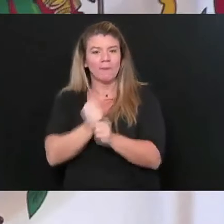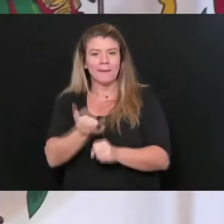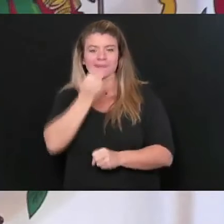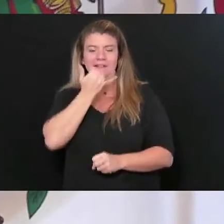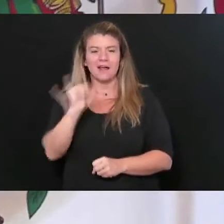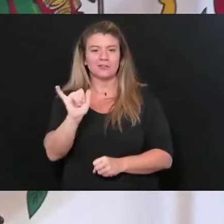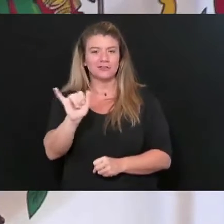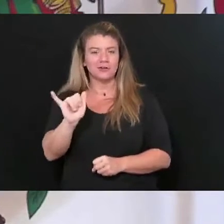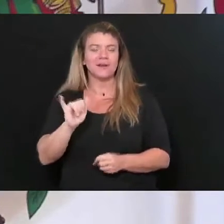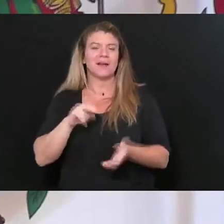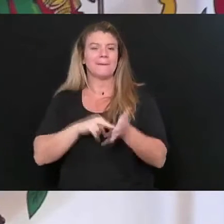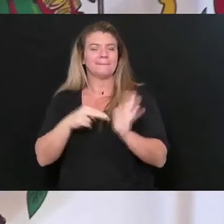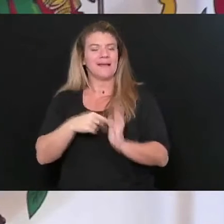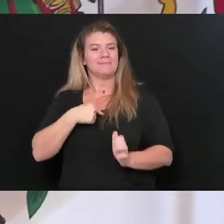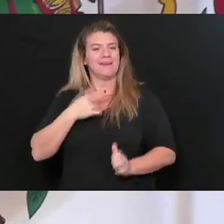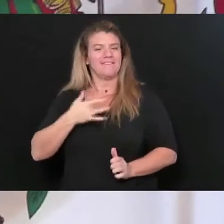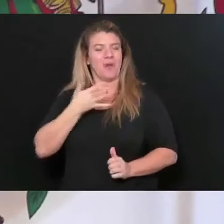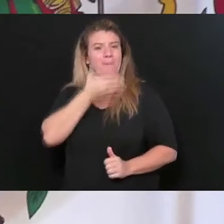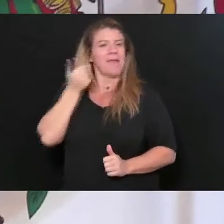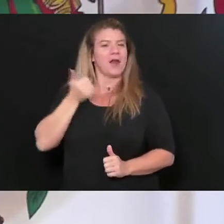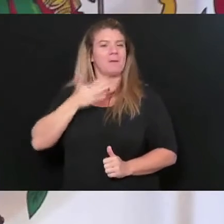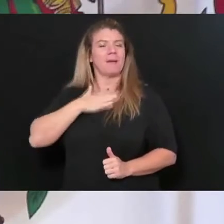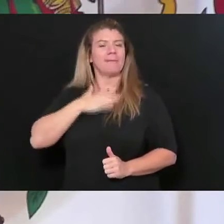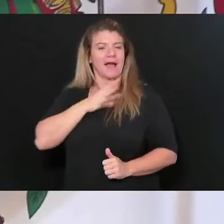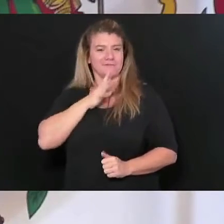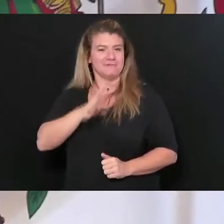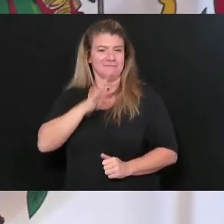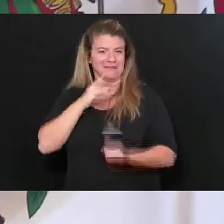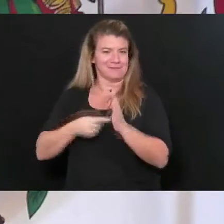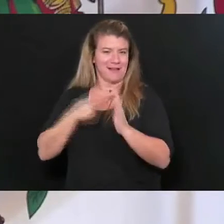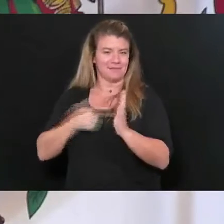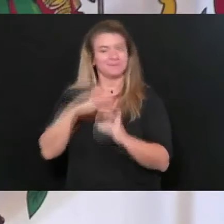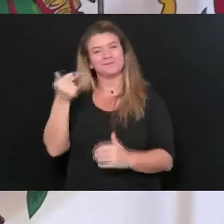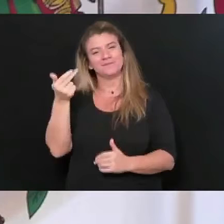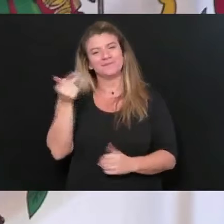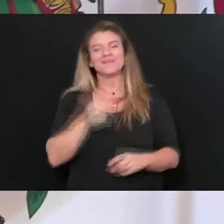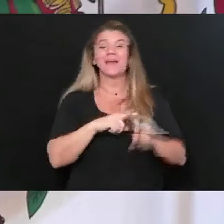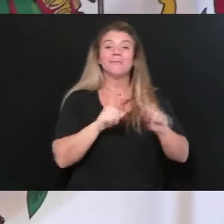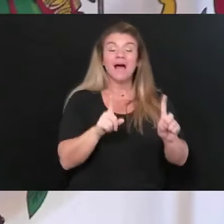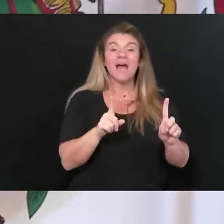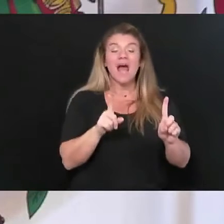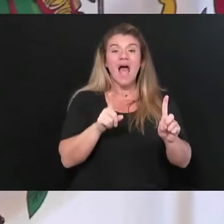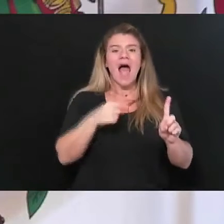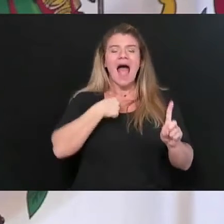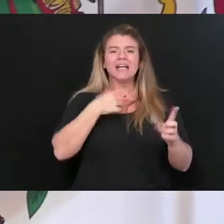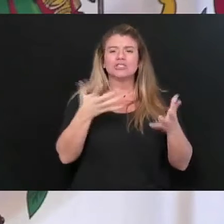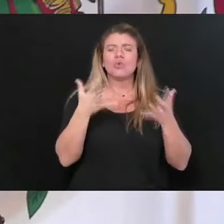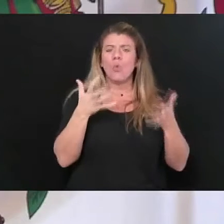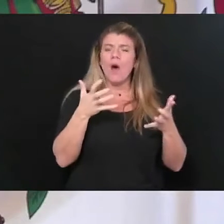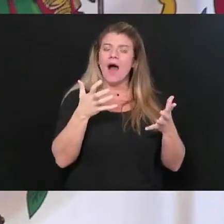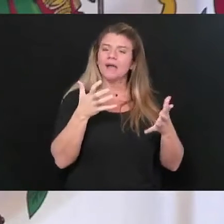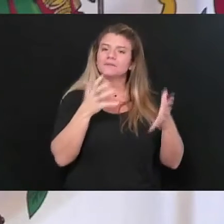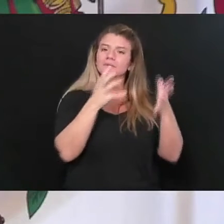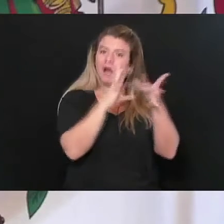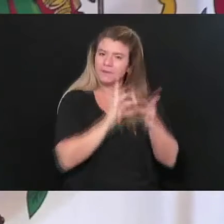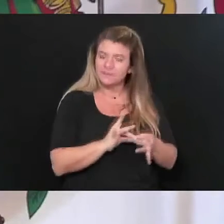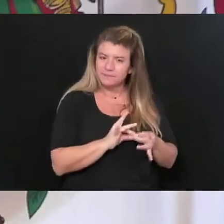makes me feel a little bit better about stumbling all the time. But but let me just say this, Kenny.